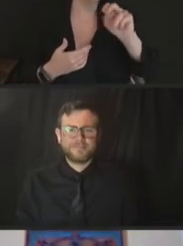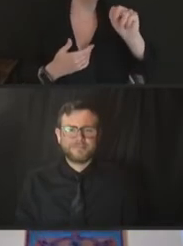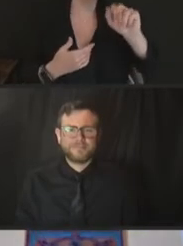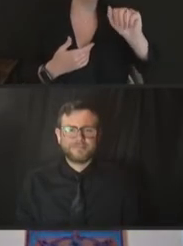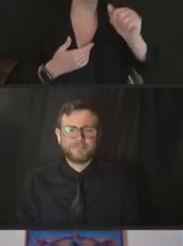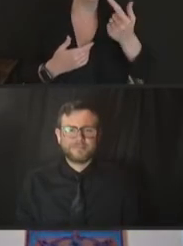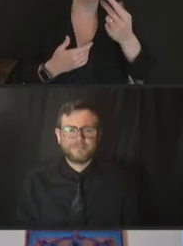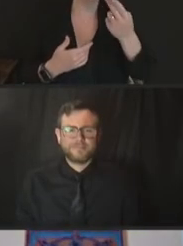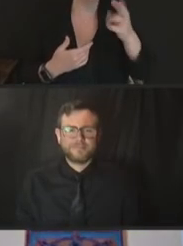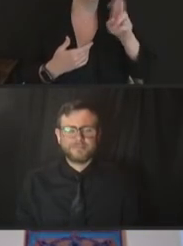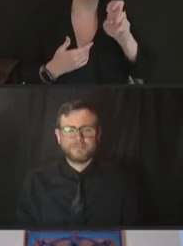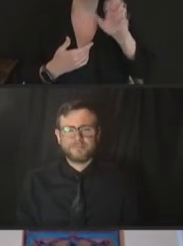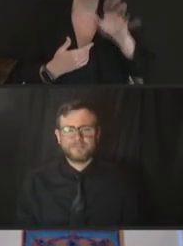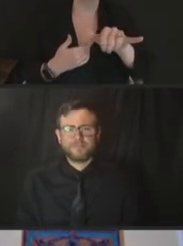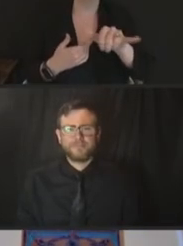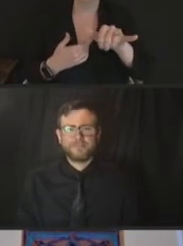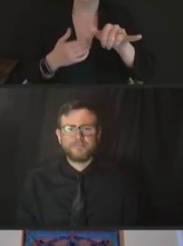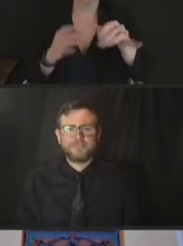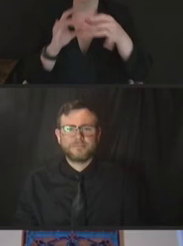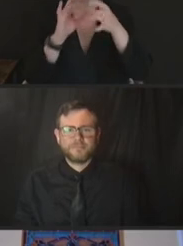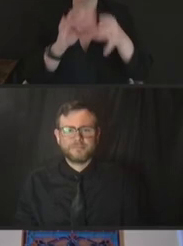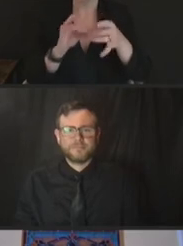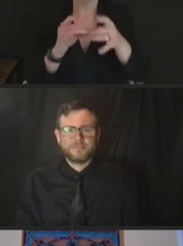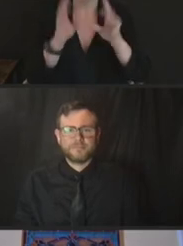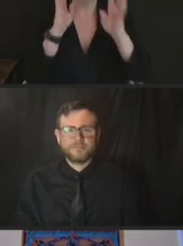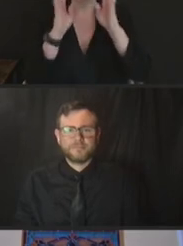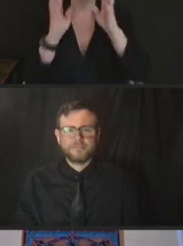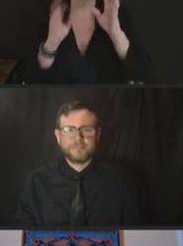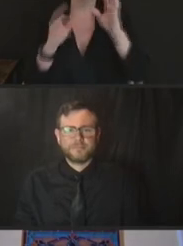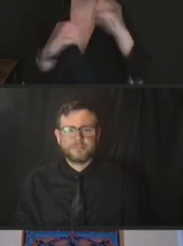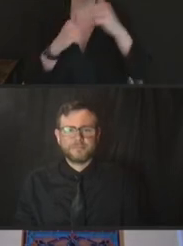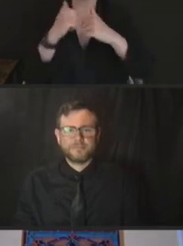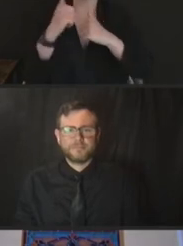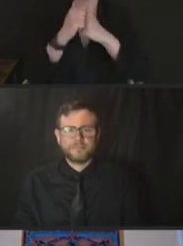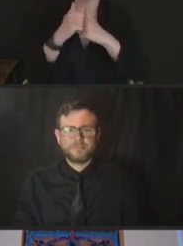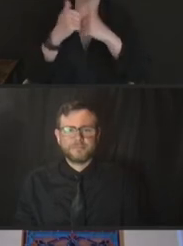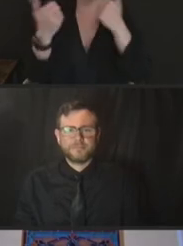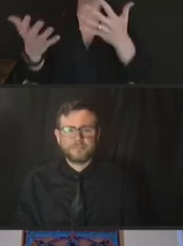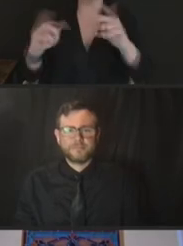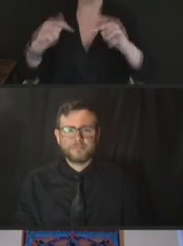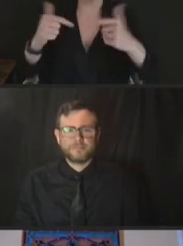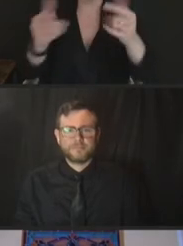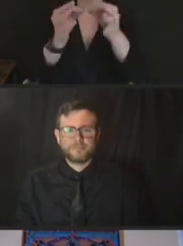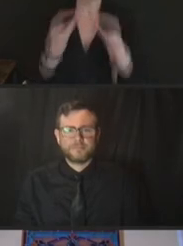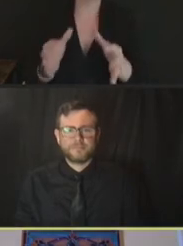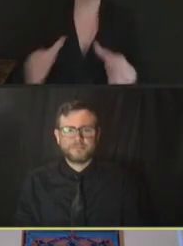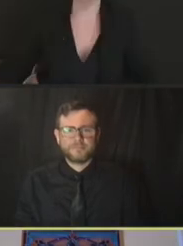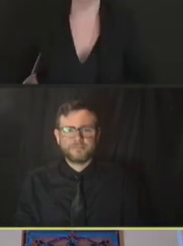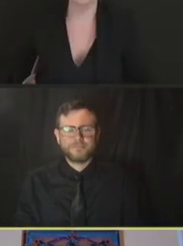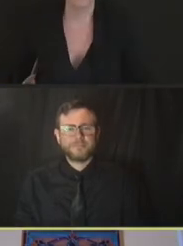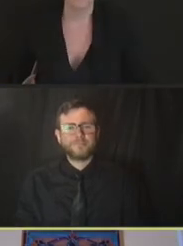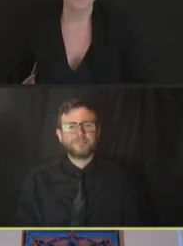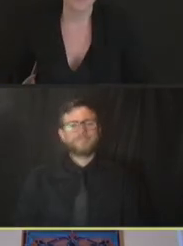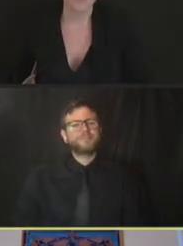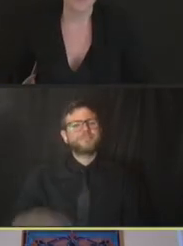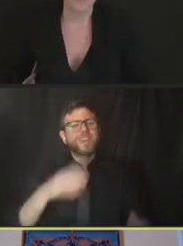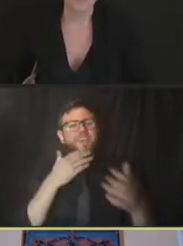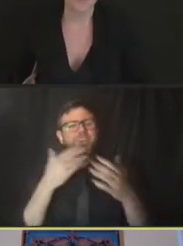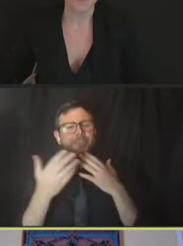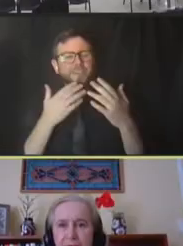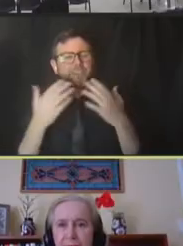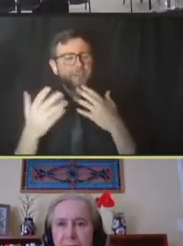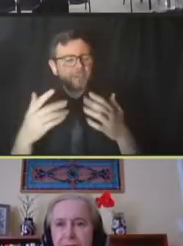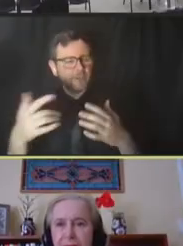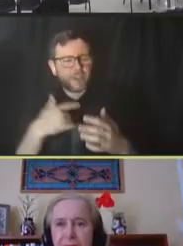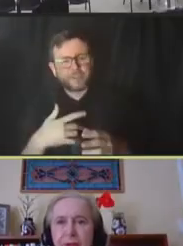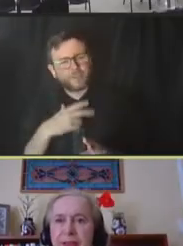on Innovations and Infrastructure. Dr. Nagurney, your slides are up. You have the floor. you very much. It's a great